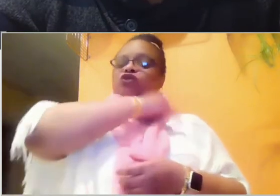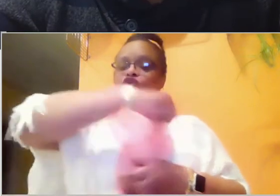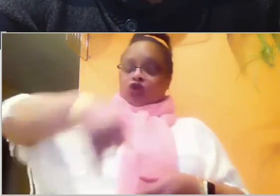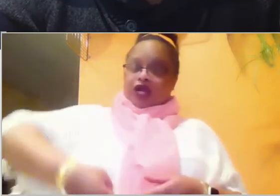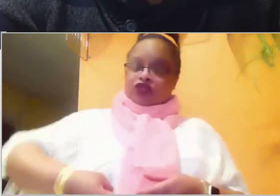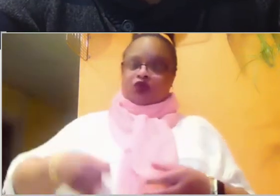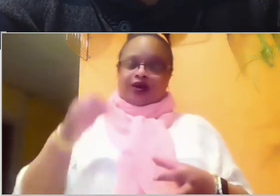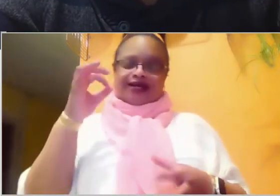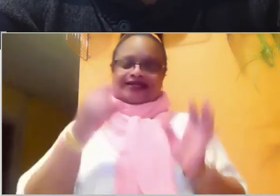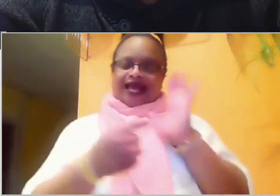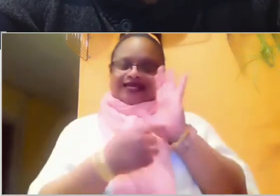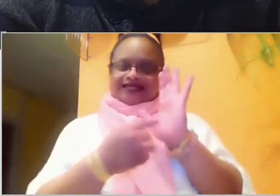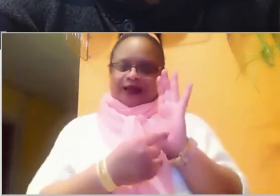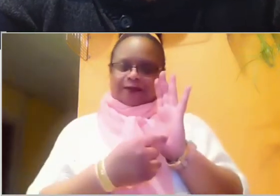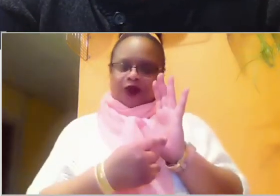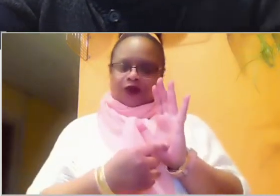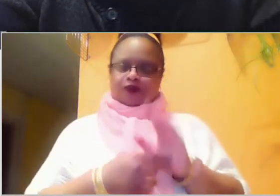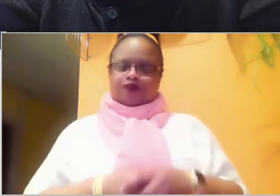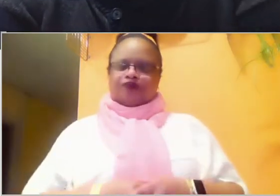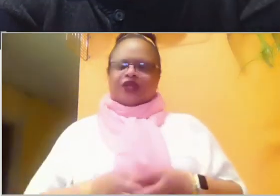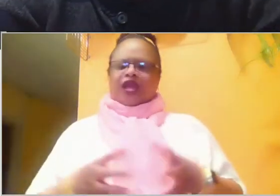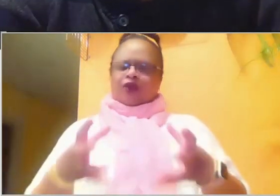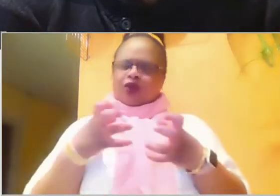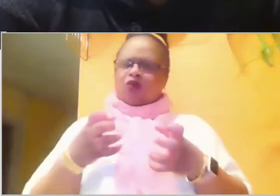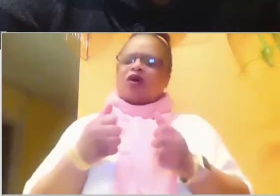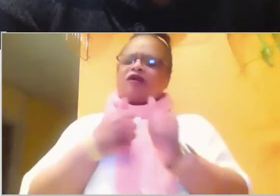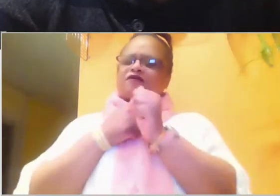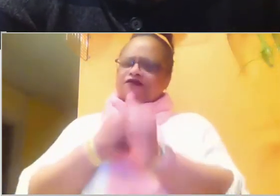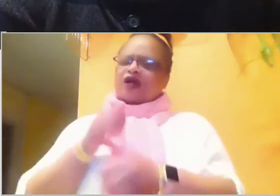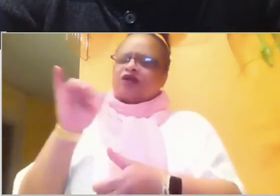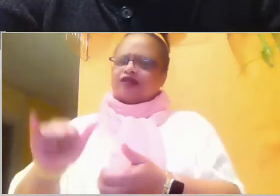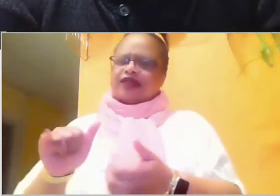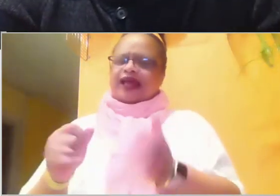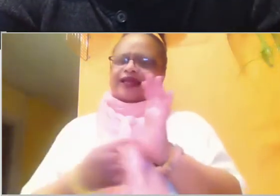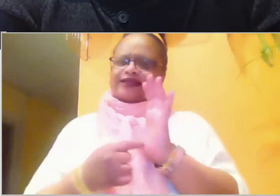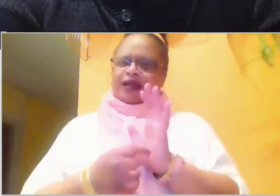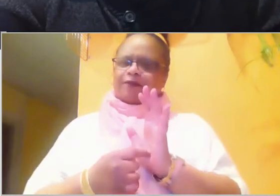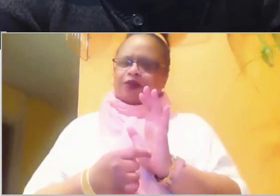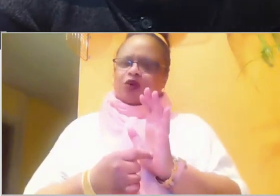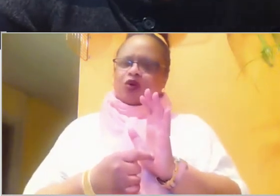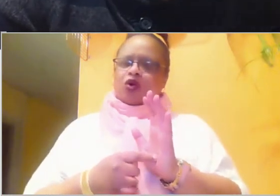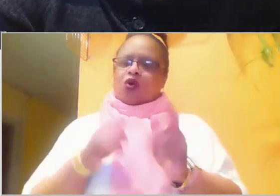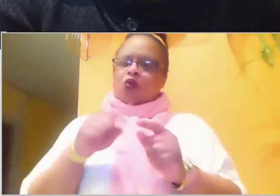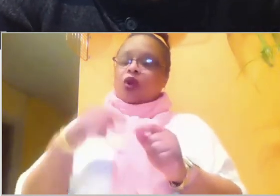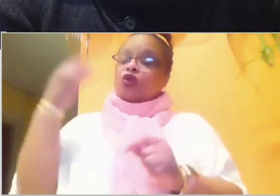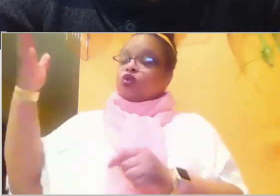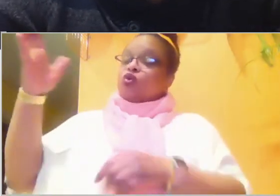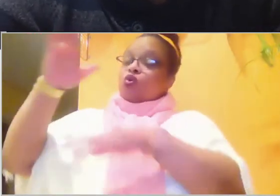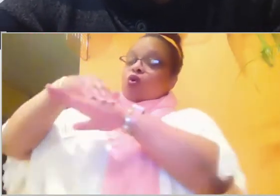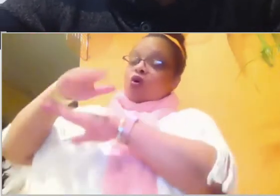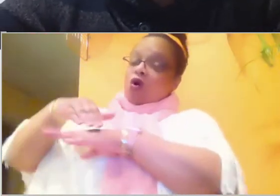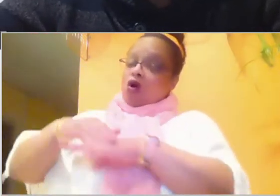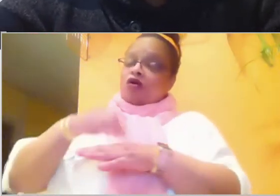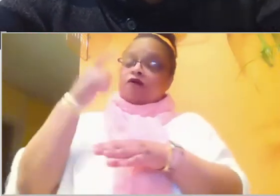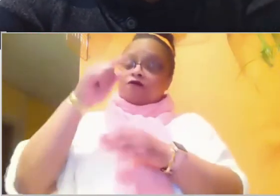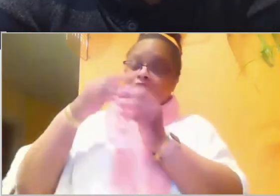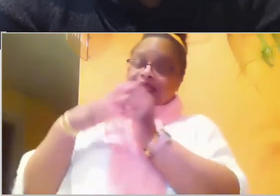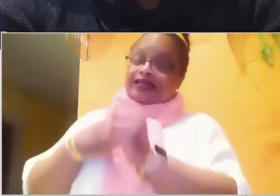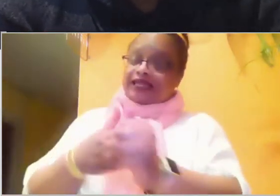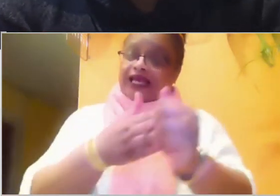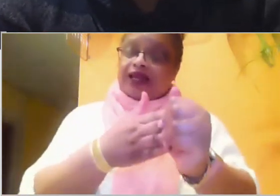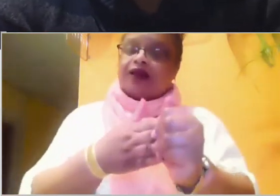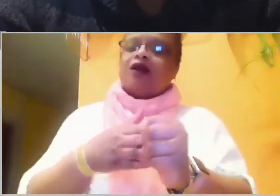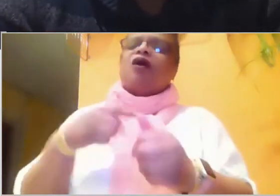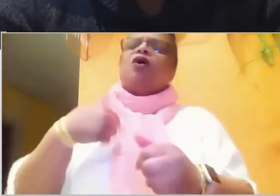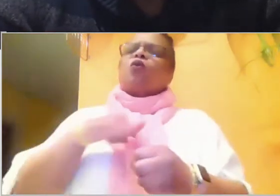to lead when called to step up, which each of us in some area of our life is called to